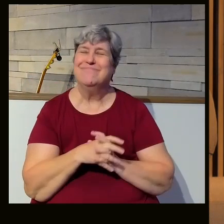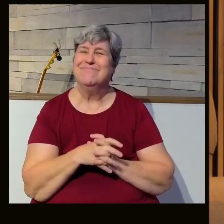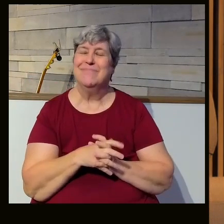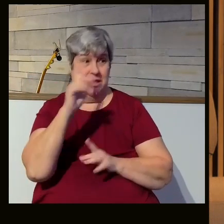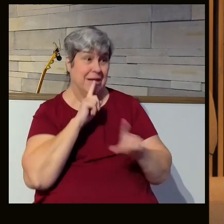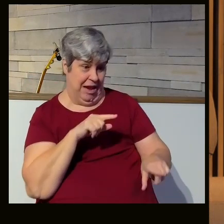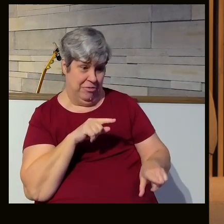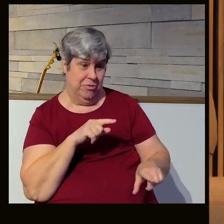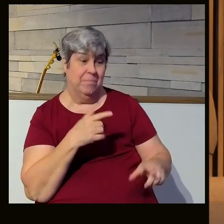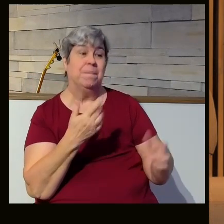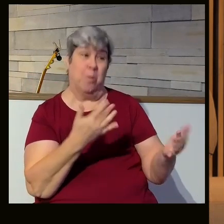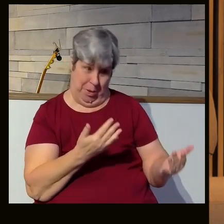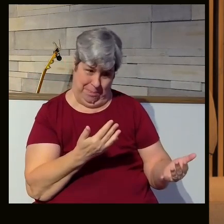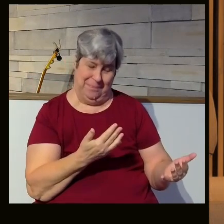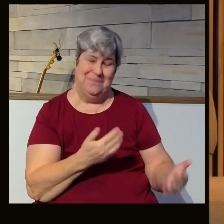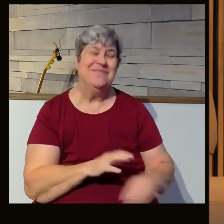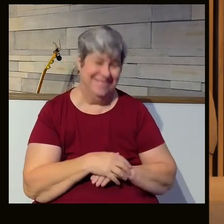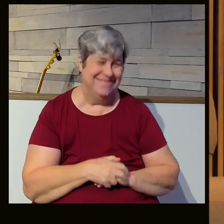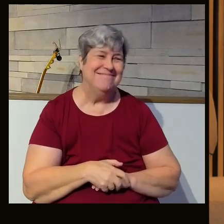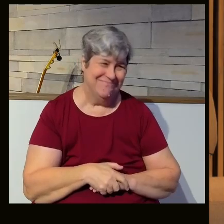God's answer to that is always, wait, yes.